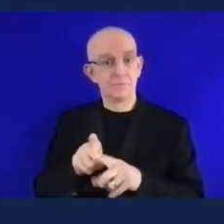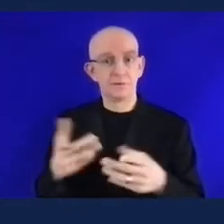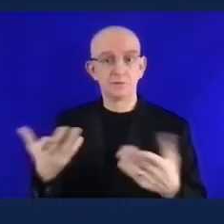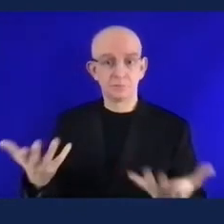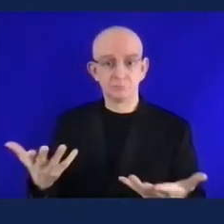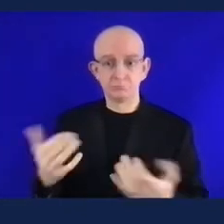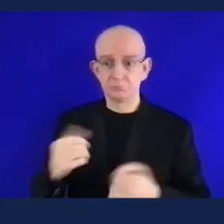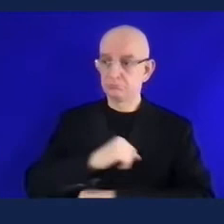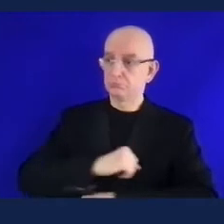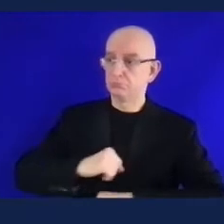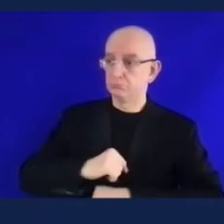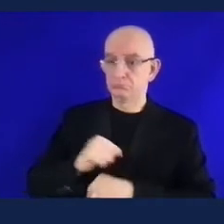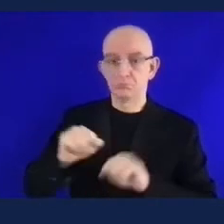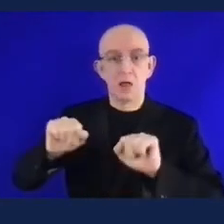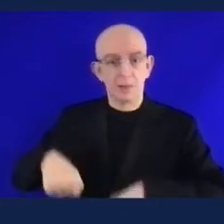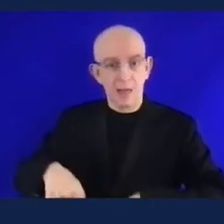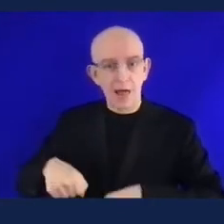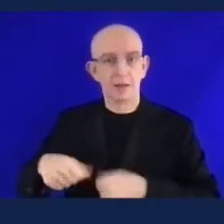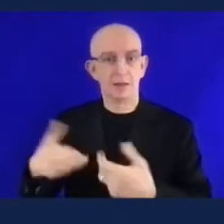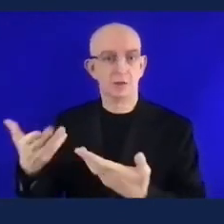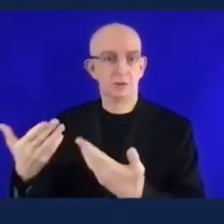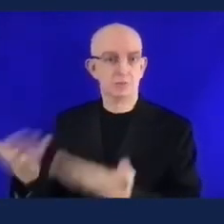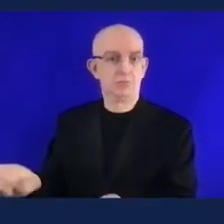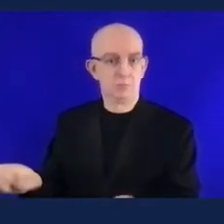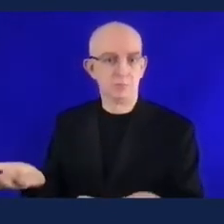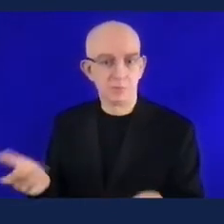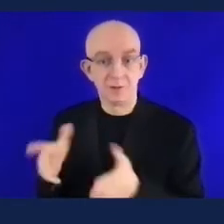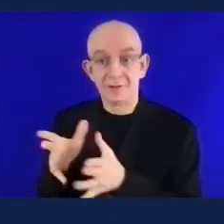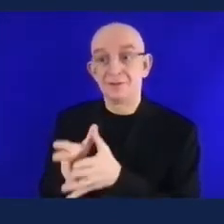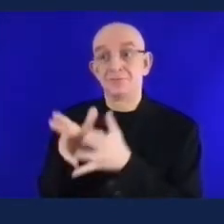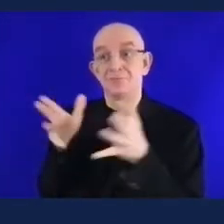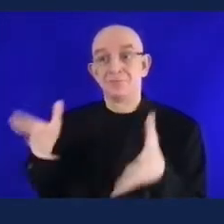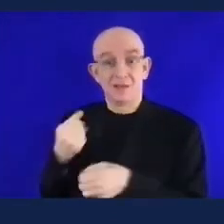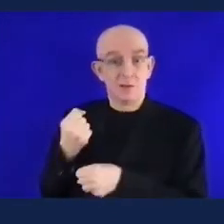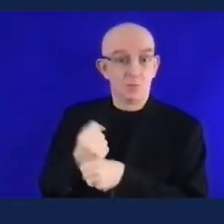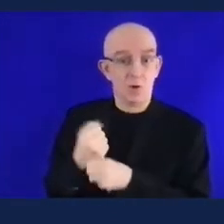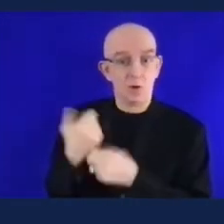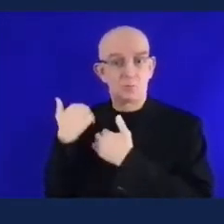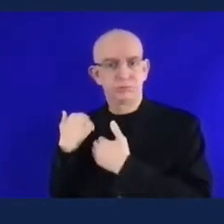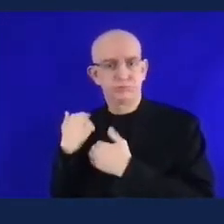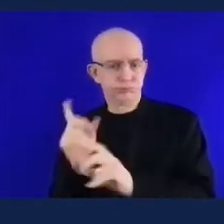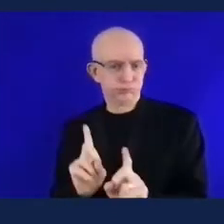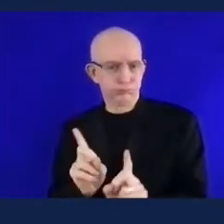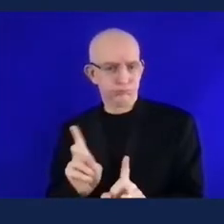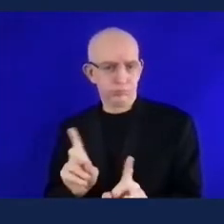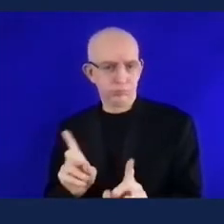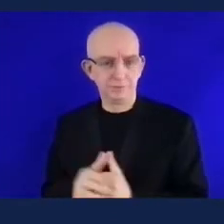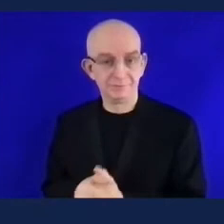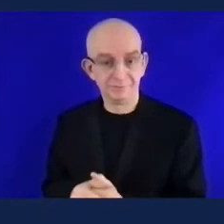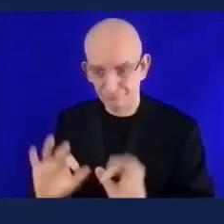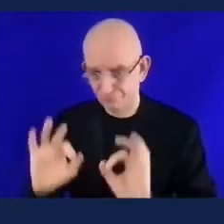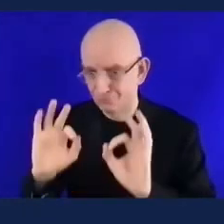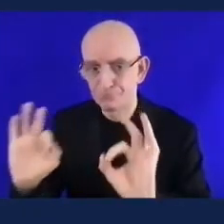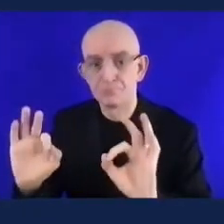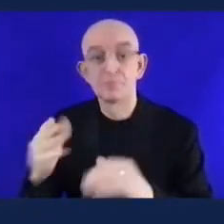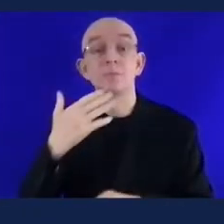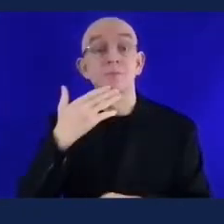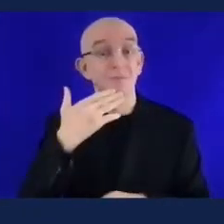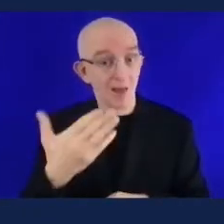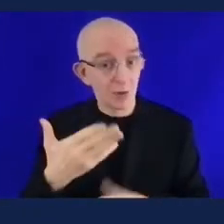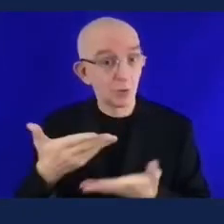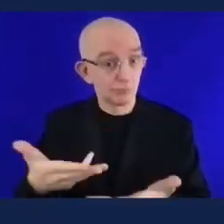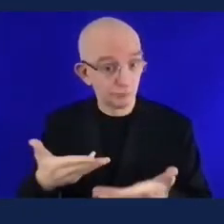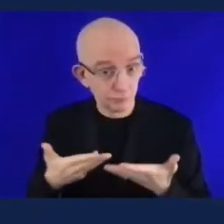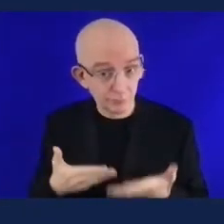from the audience we have been receiving really interesting questions and i'll start with the first one so what can football learn from we the